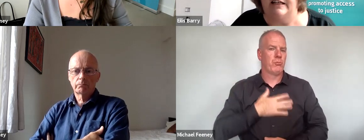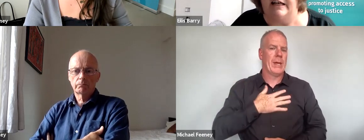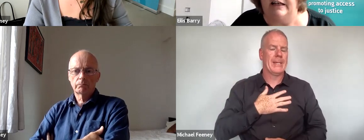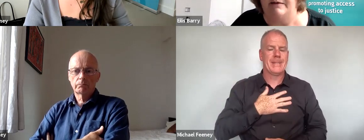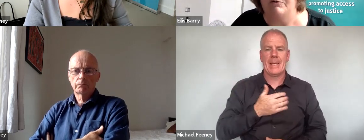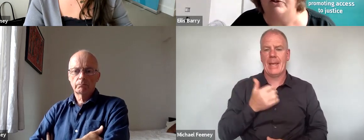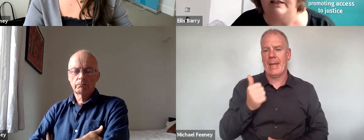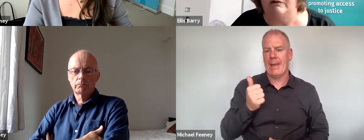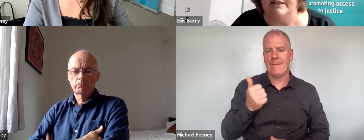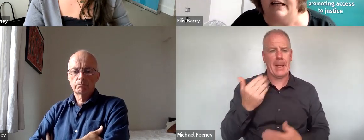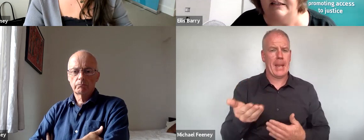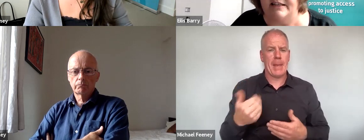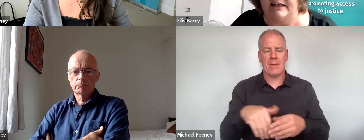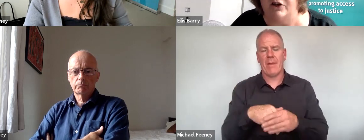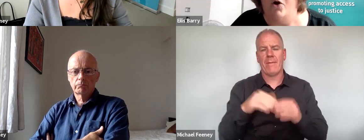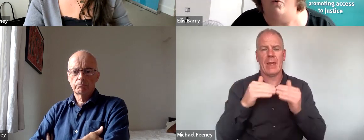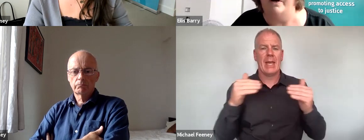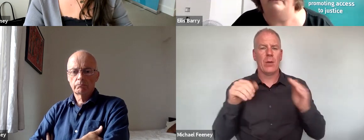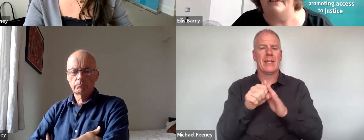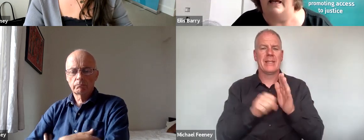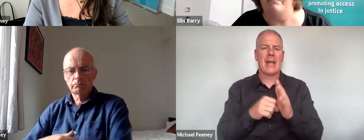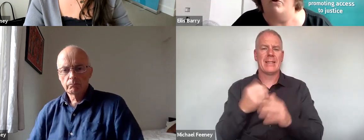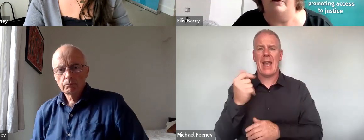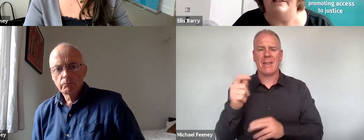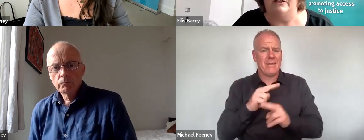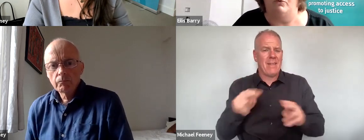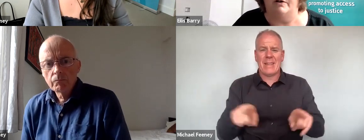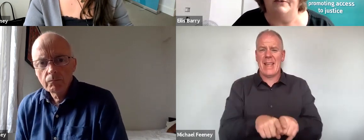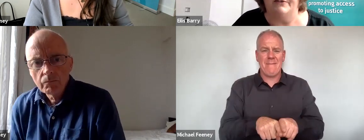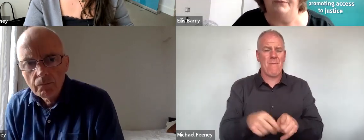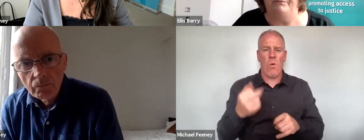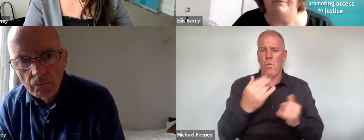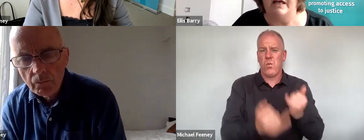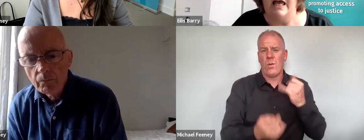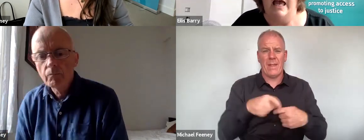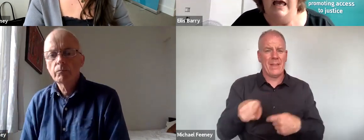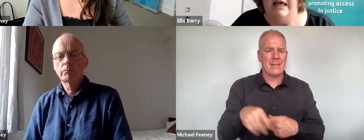relation to claims under the Equal Status Act were not the same or indeed worse.